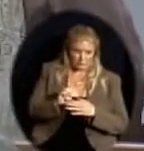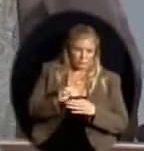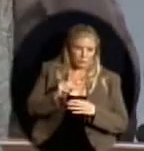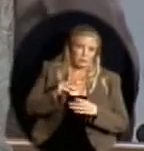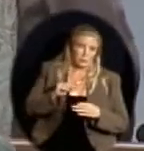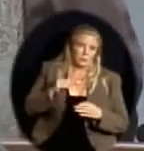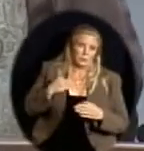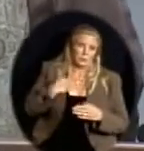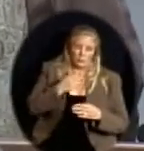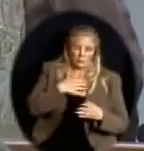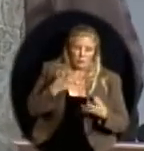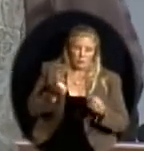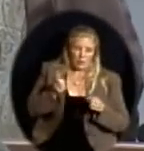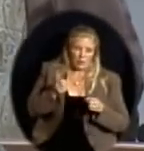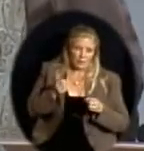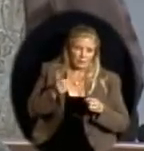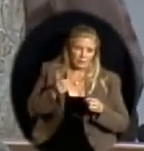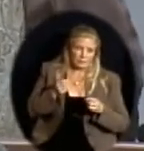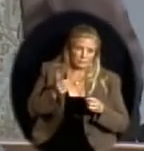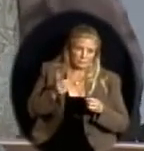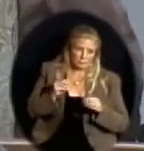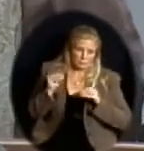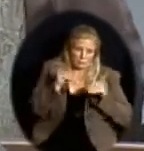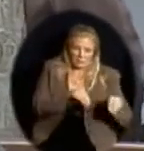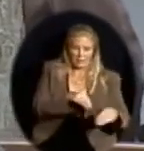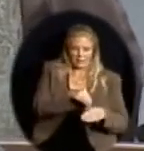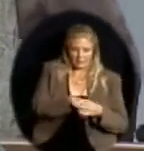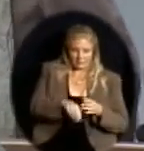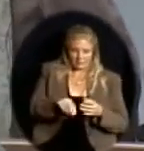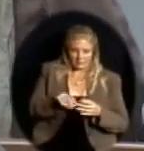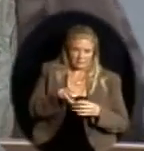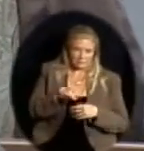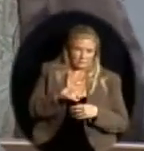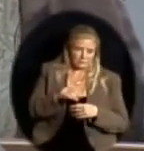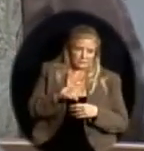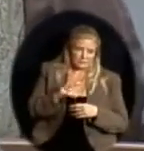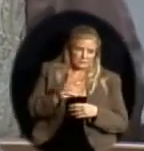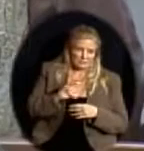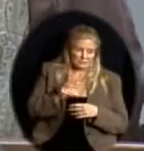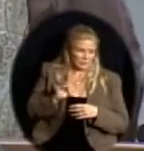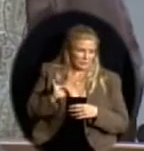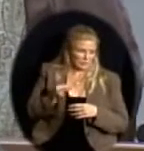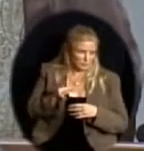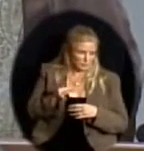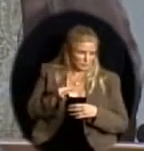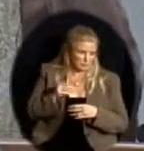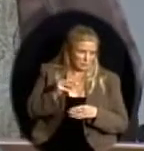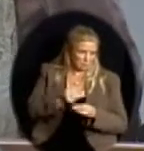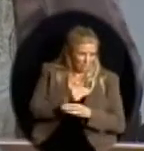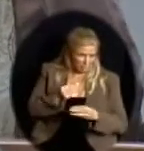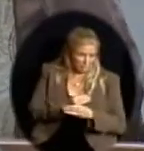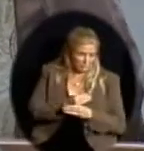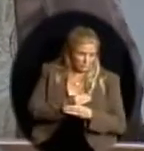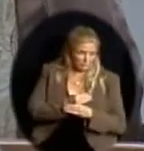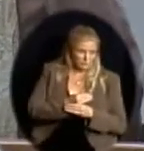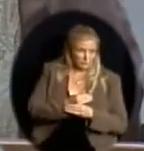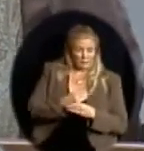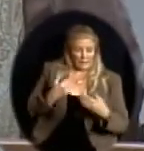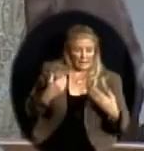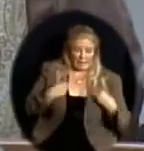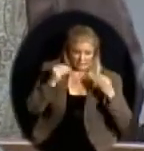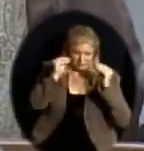and looking at a new project program to make that happen. We've had teachers in those pilot schools